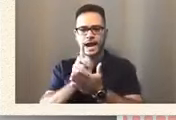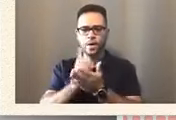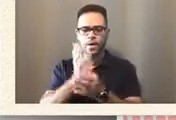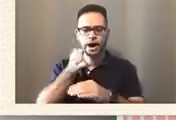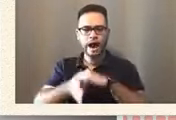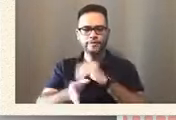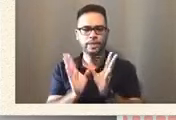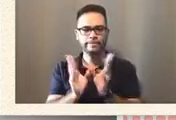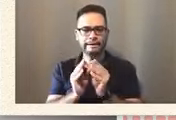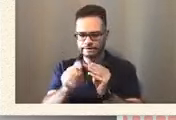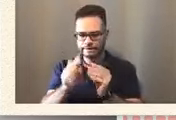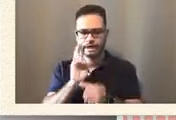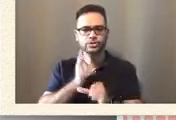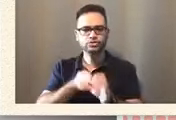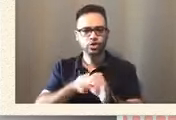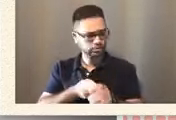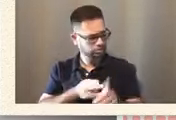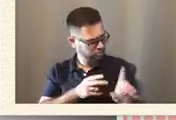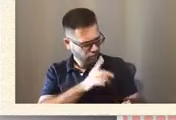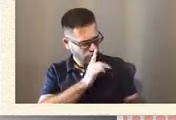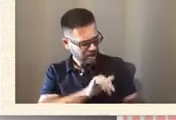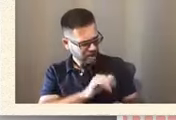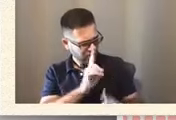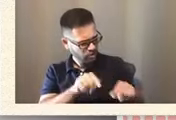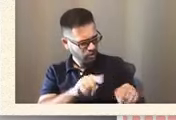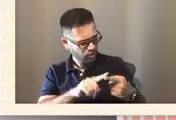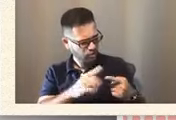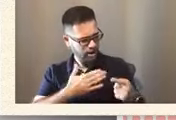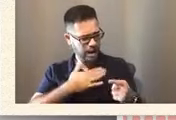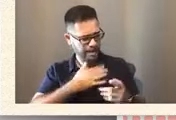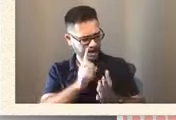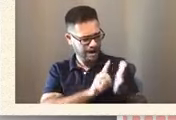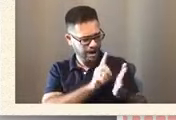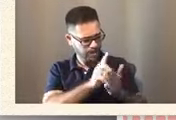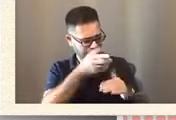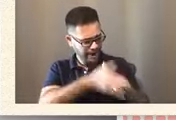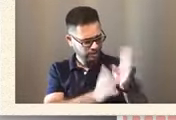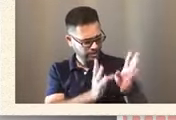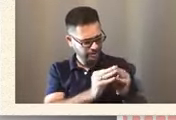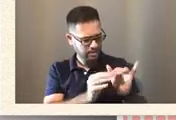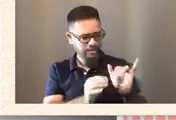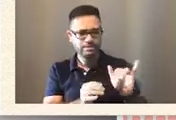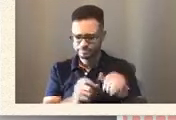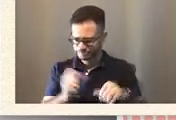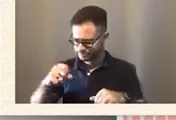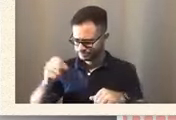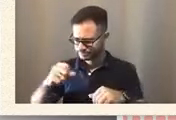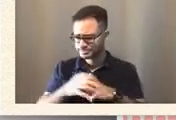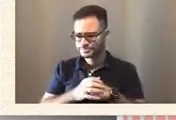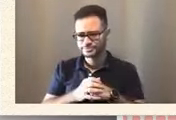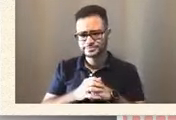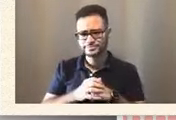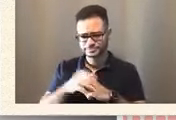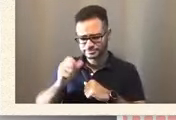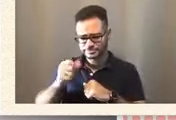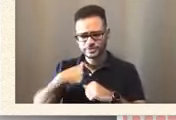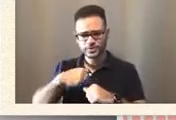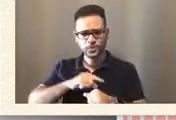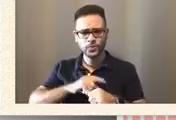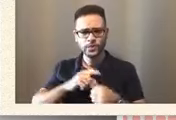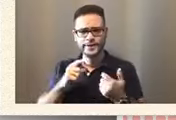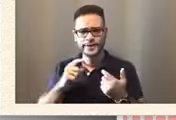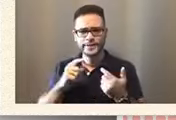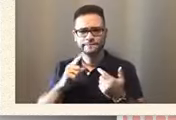you really going on a, you going out for happy hour? Yeah. Is there a happy hour? Yeah. just, when I invited